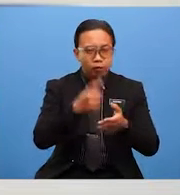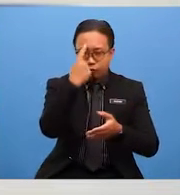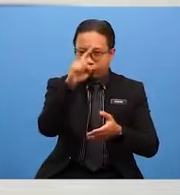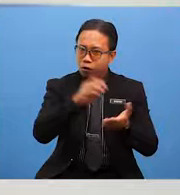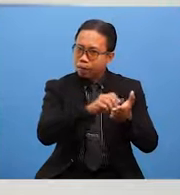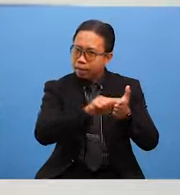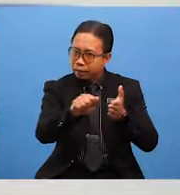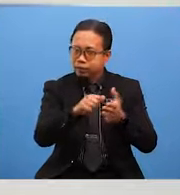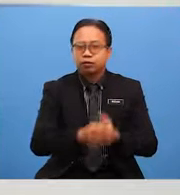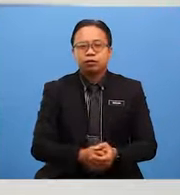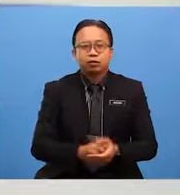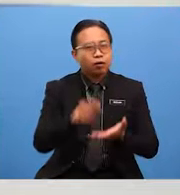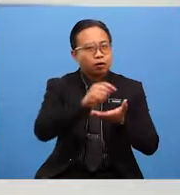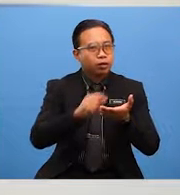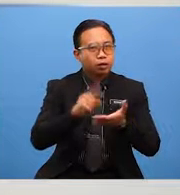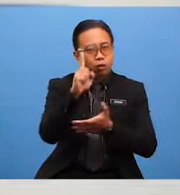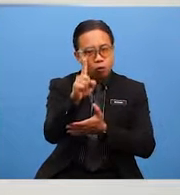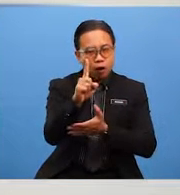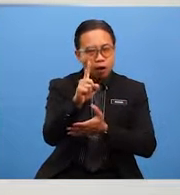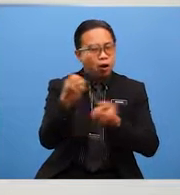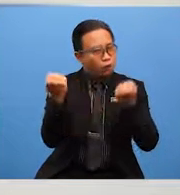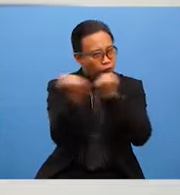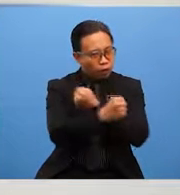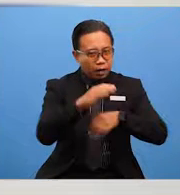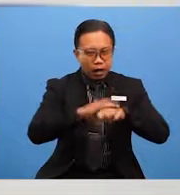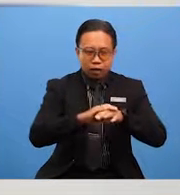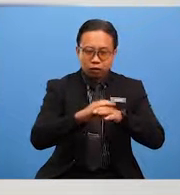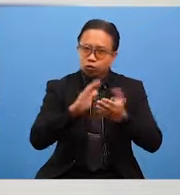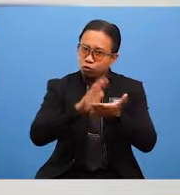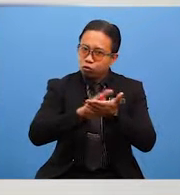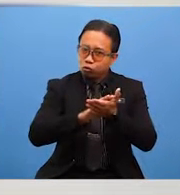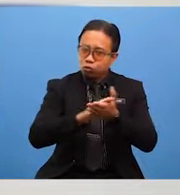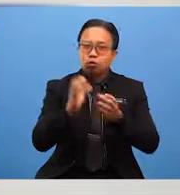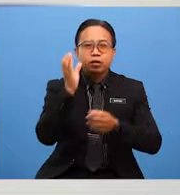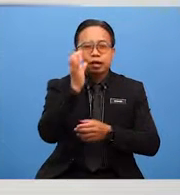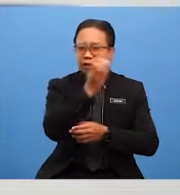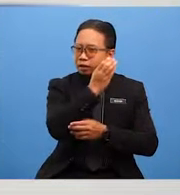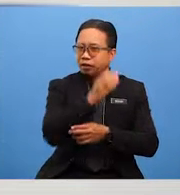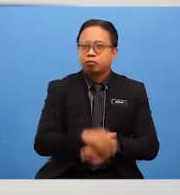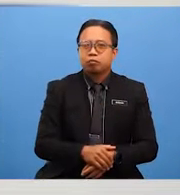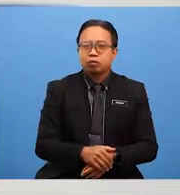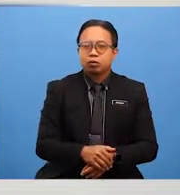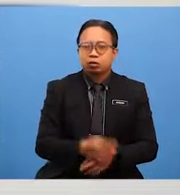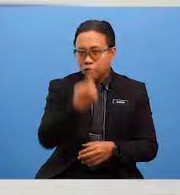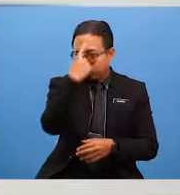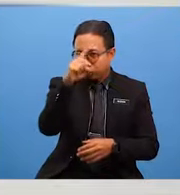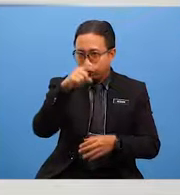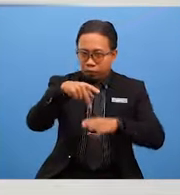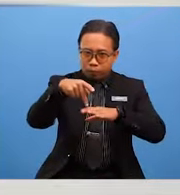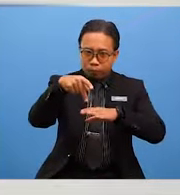She has written one about the fight at the school canteen before, but that was for the principal.